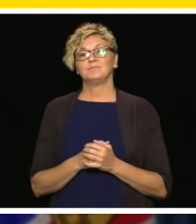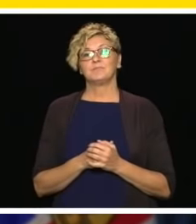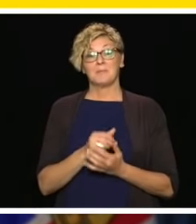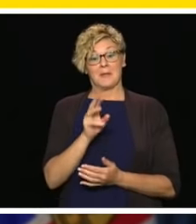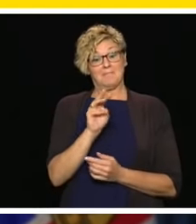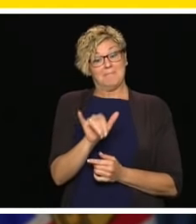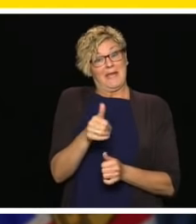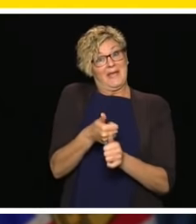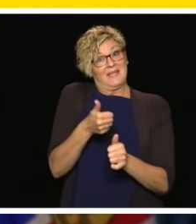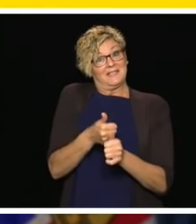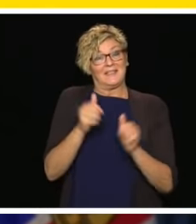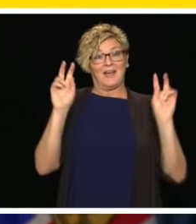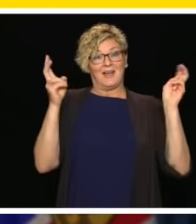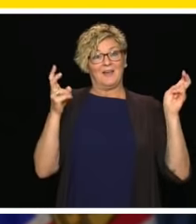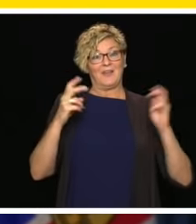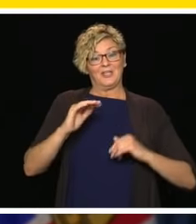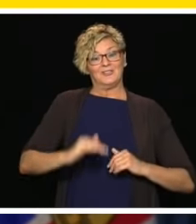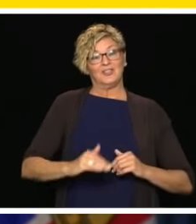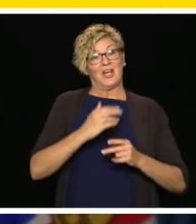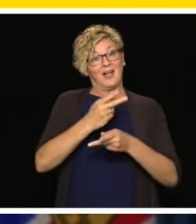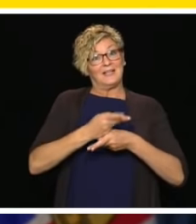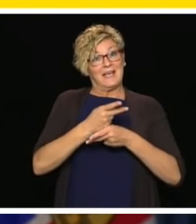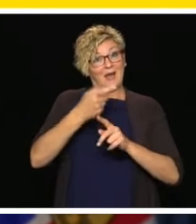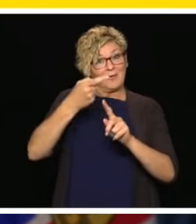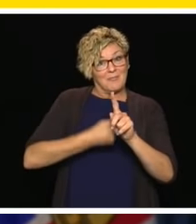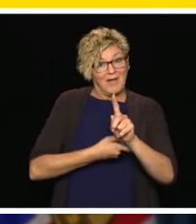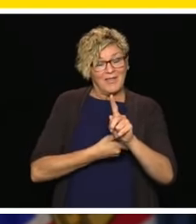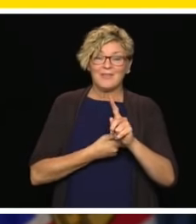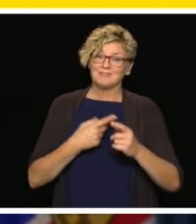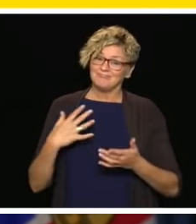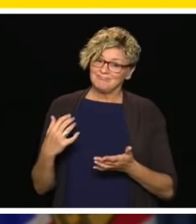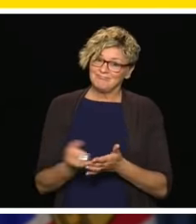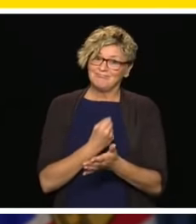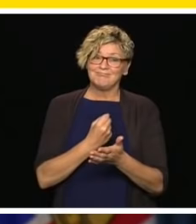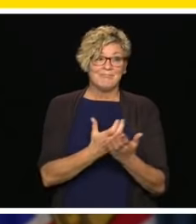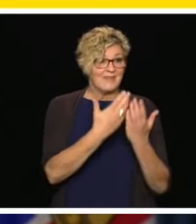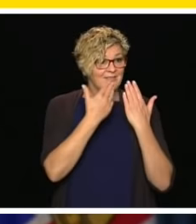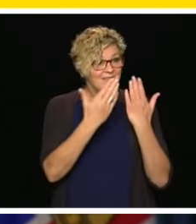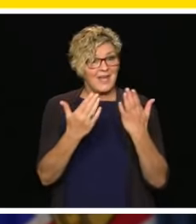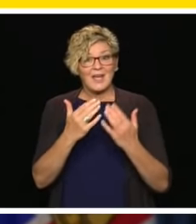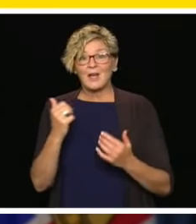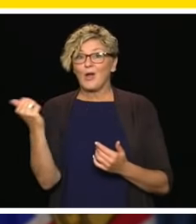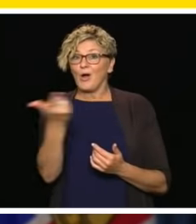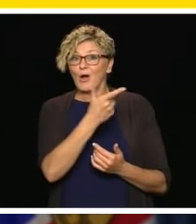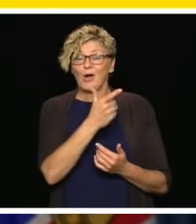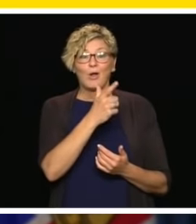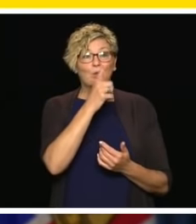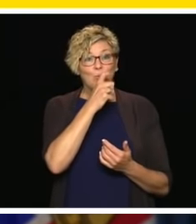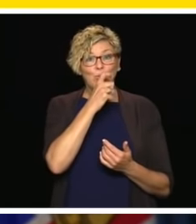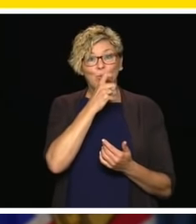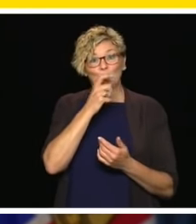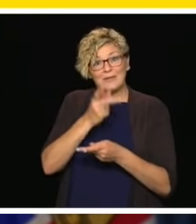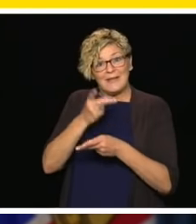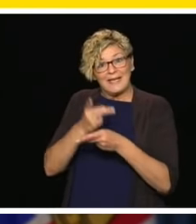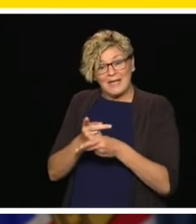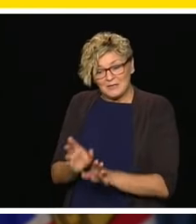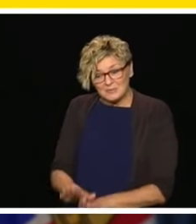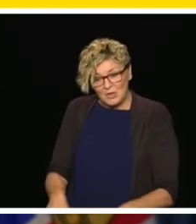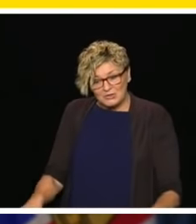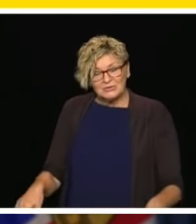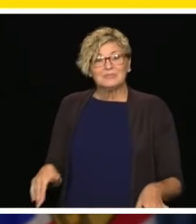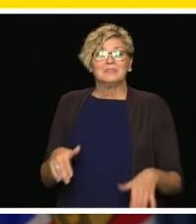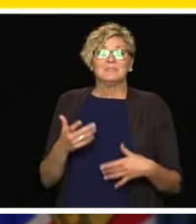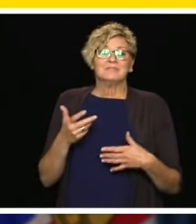is child care months, so I want to take this opportunity to all the early childhood educators and providers for stepping up, serving those families and serving our